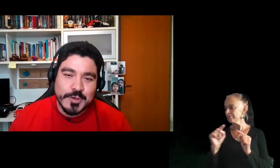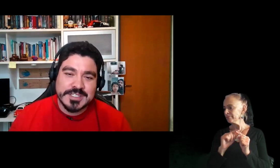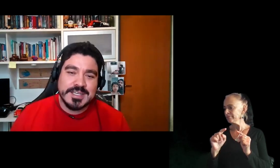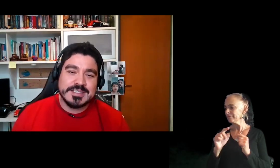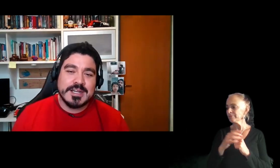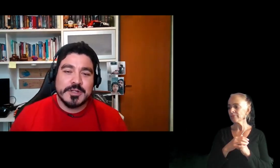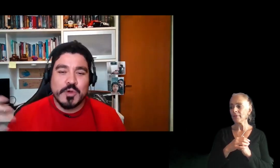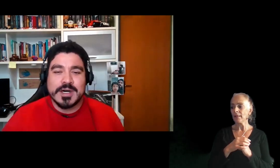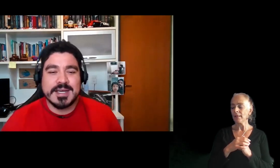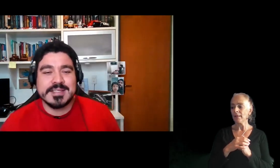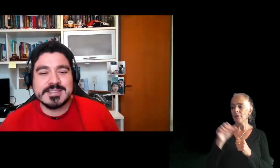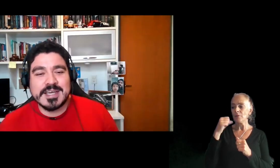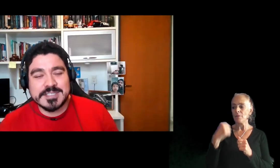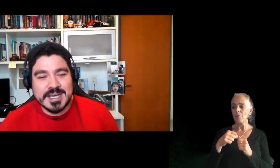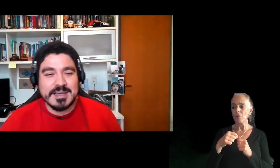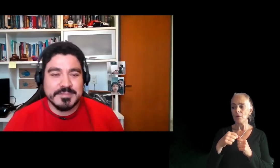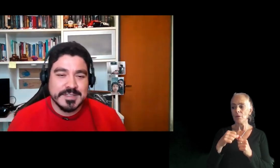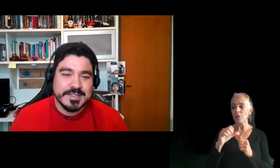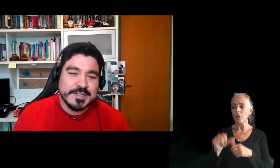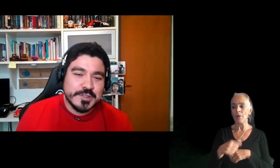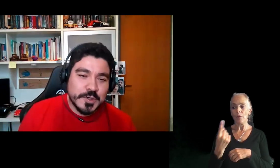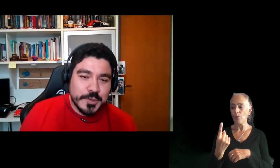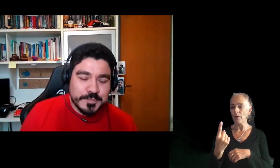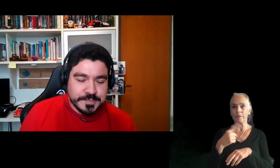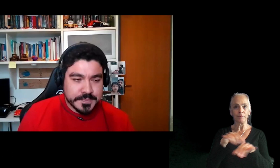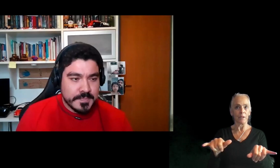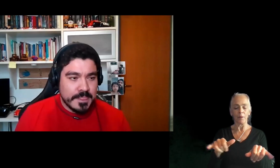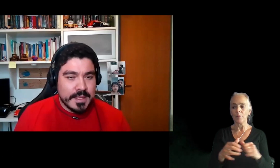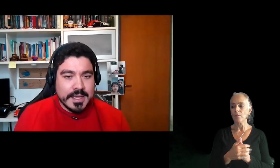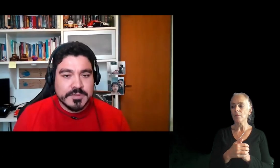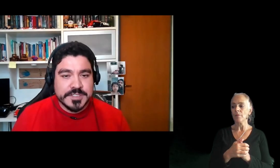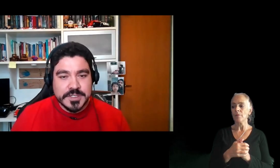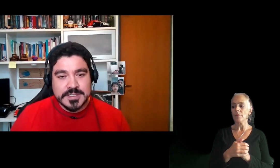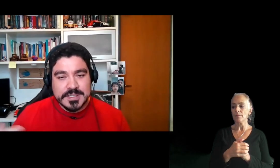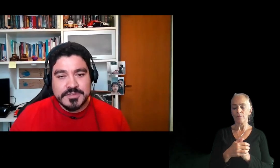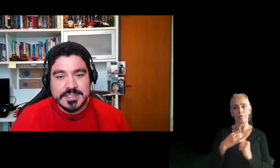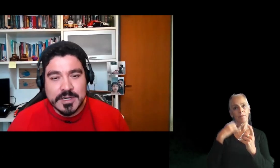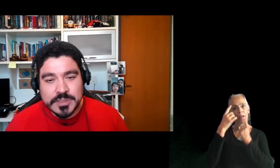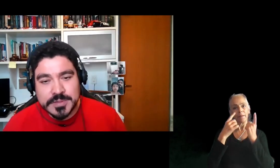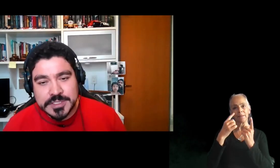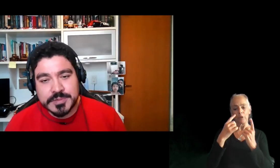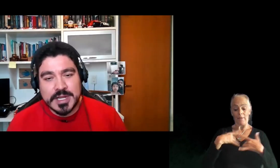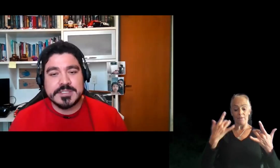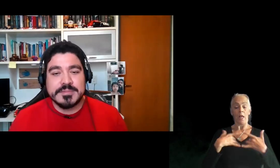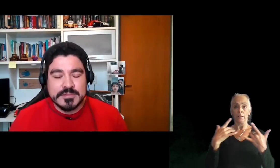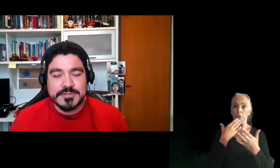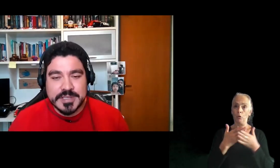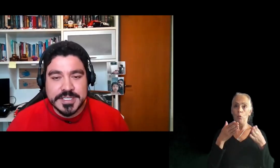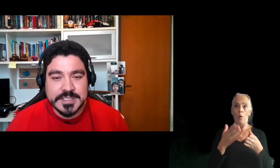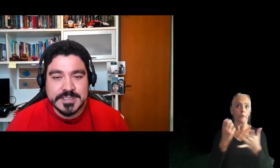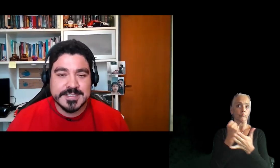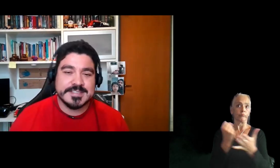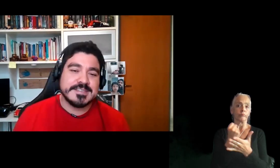Celia was leading another one at the same time. So I consider this event a good way to grab some